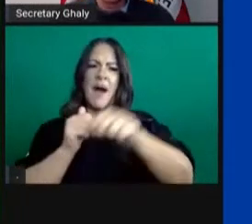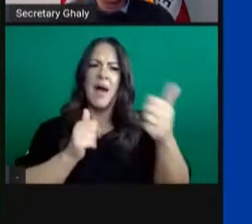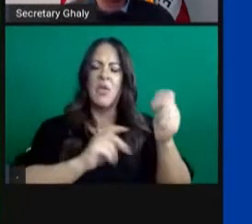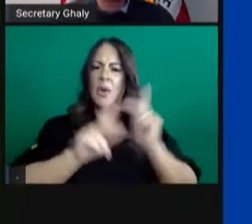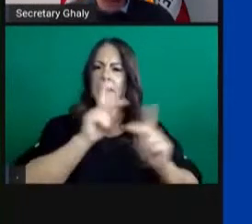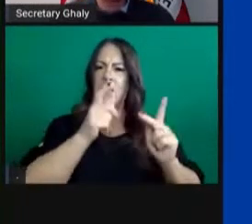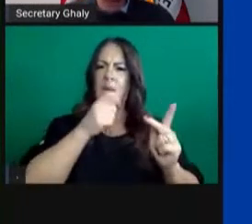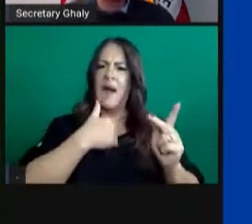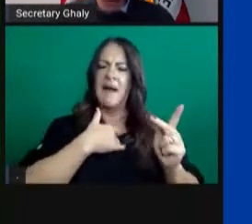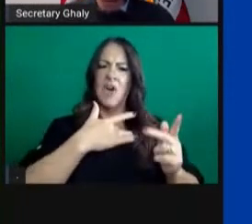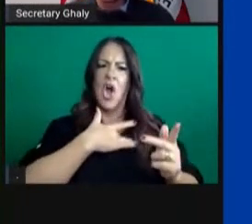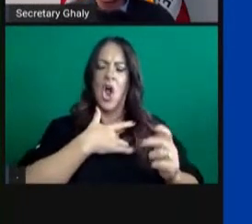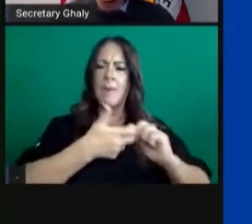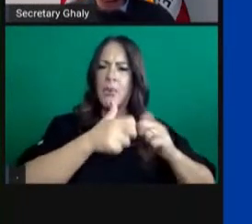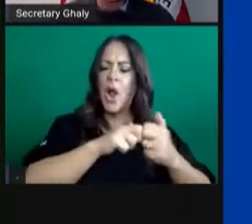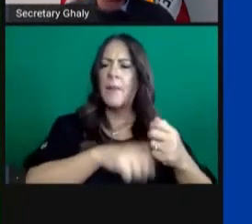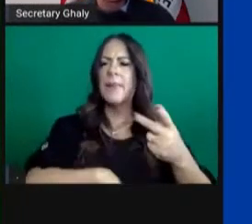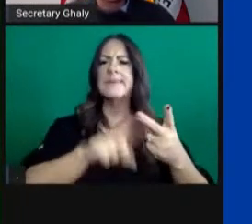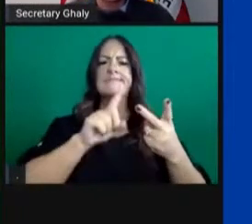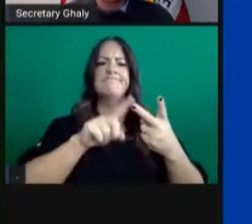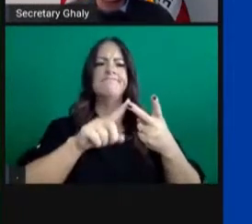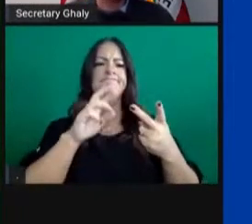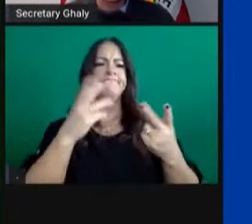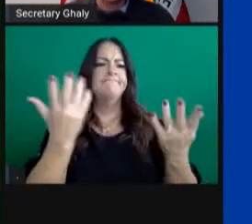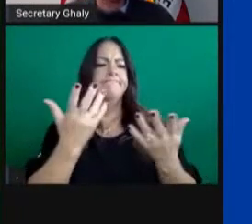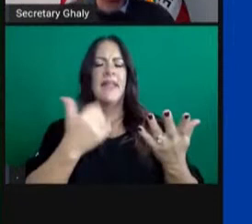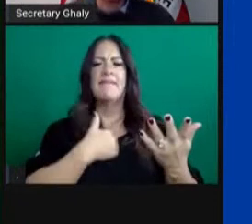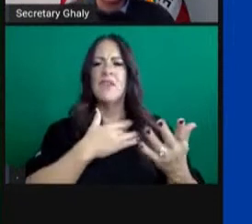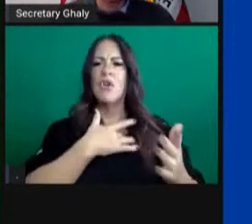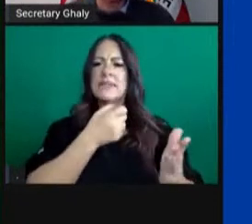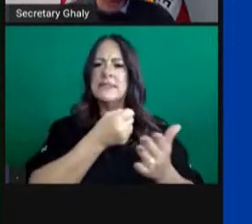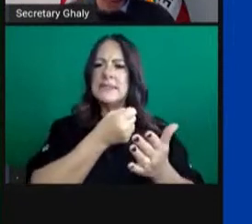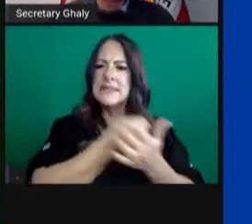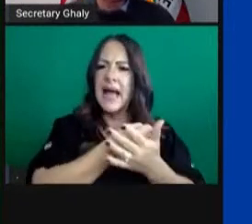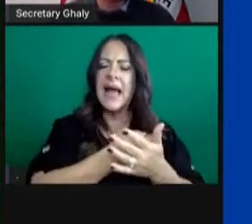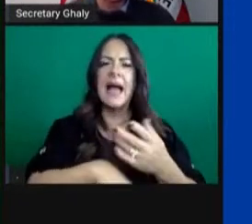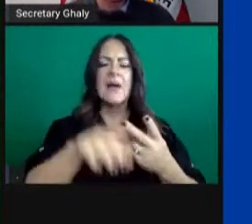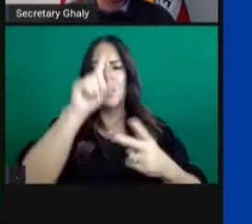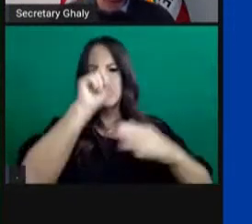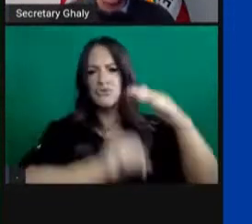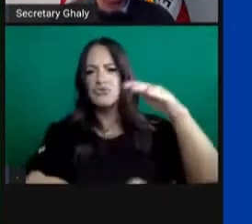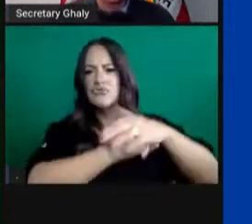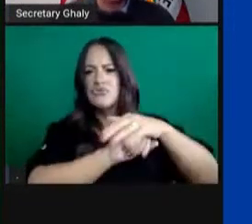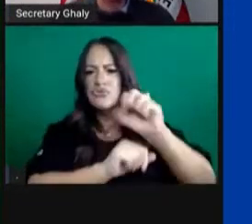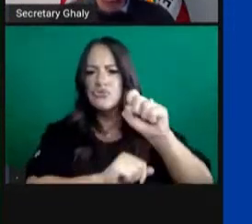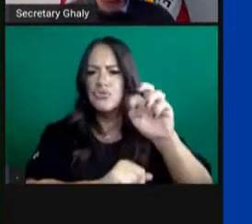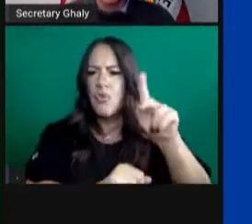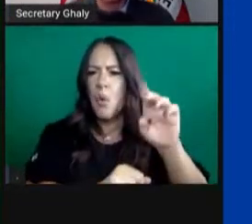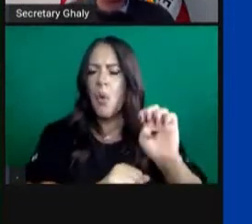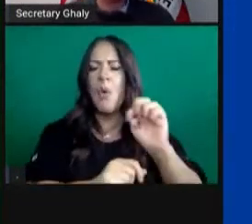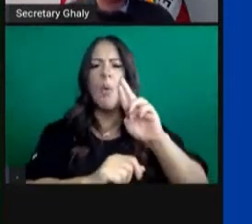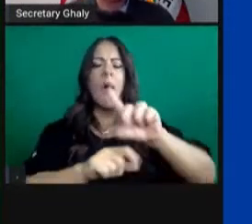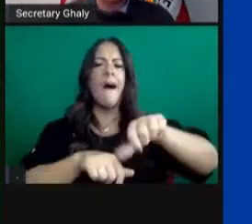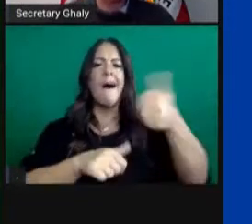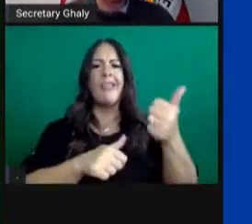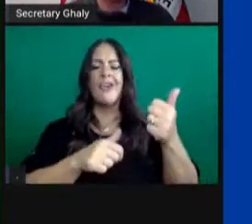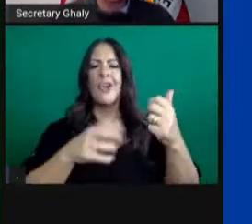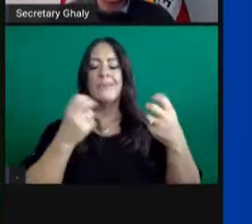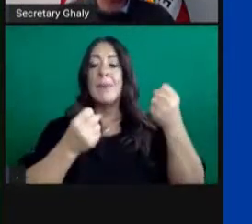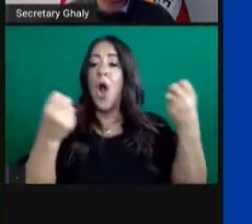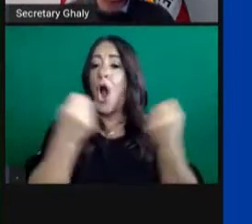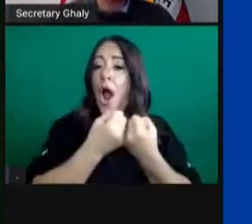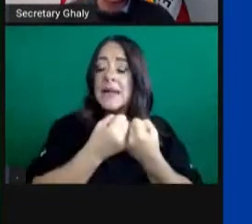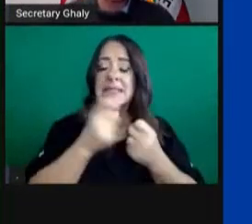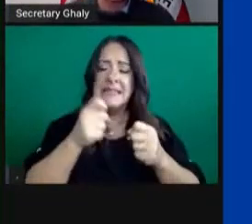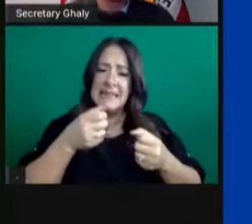like heart issues, heart attacks, strokes, other trauma, car accidents, et